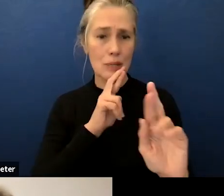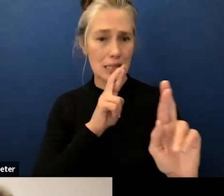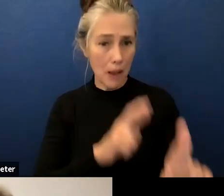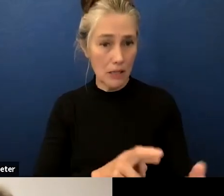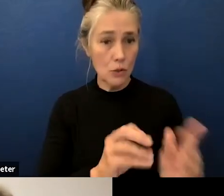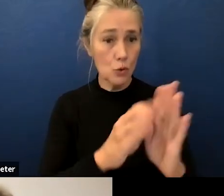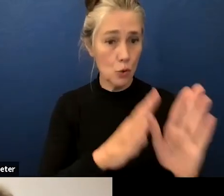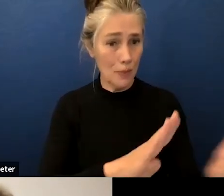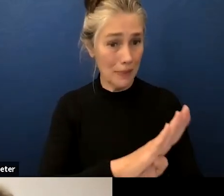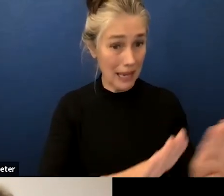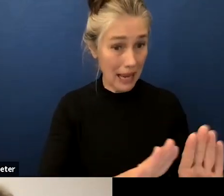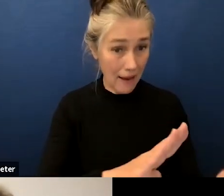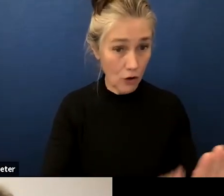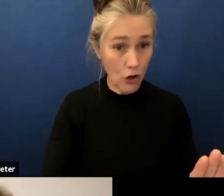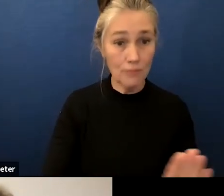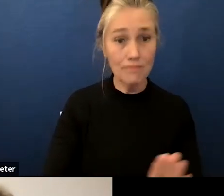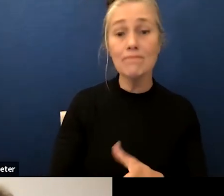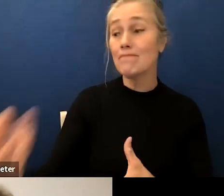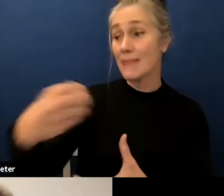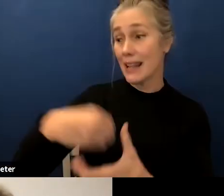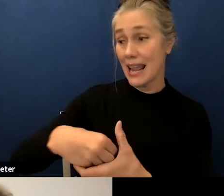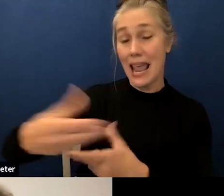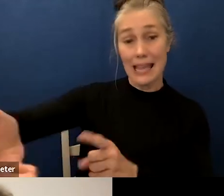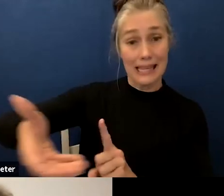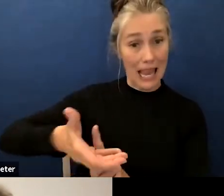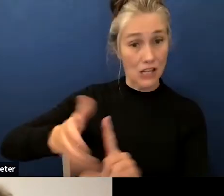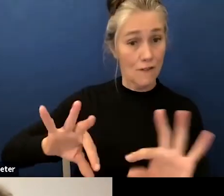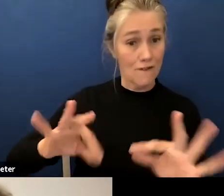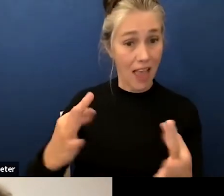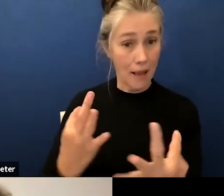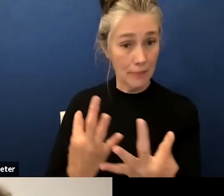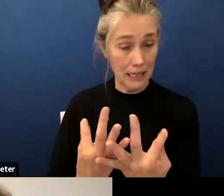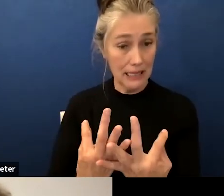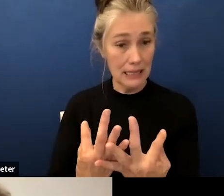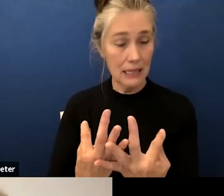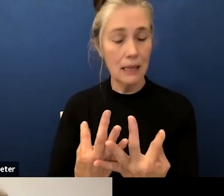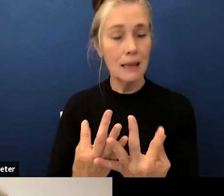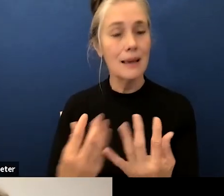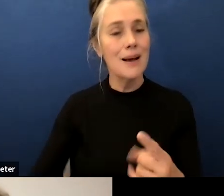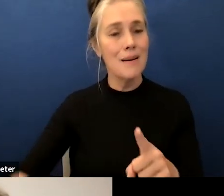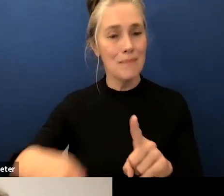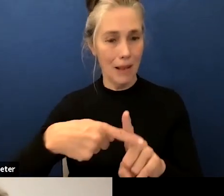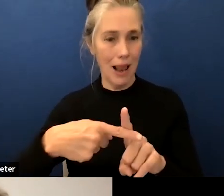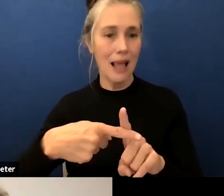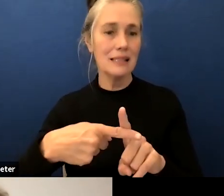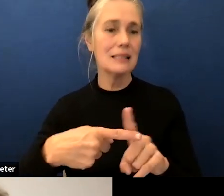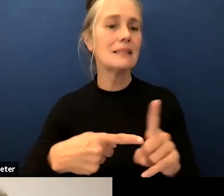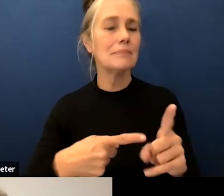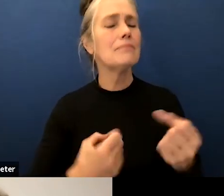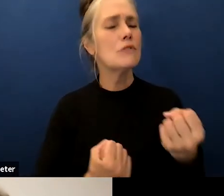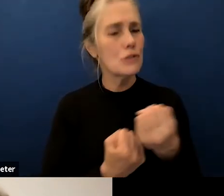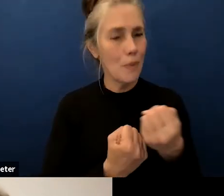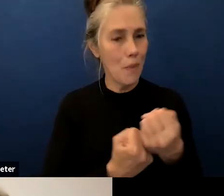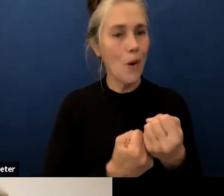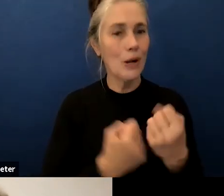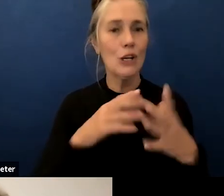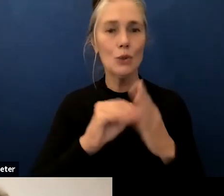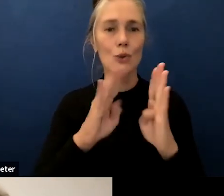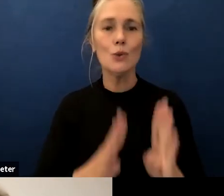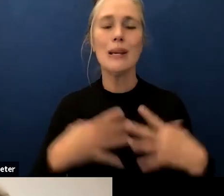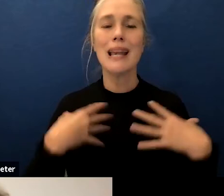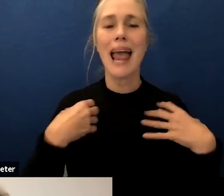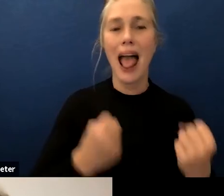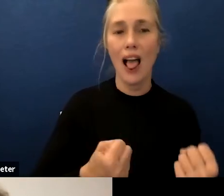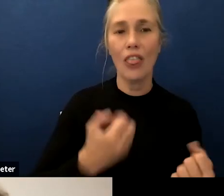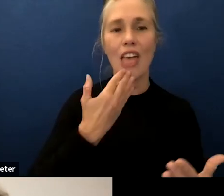families and of course a nurturing of student health and wellness our this has has